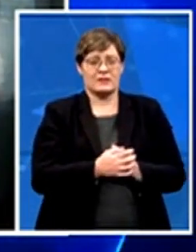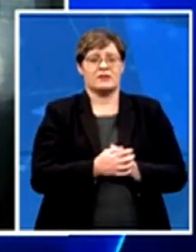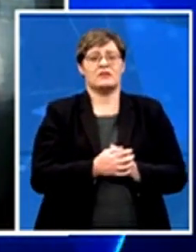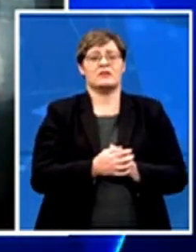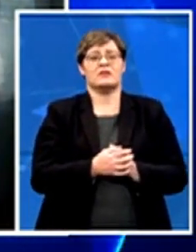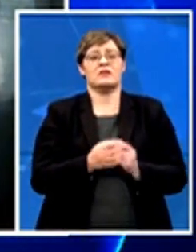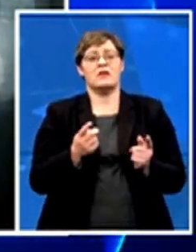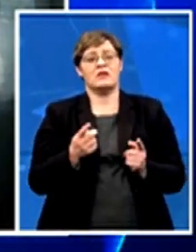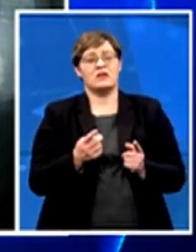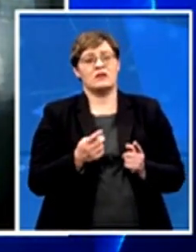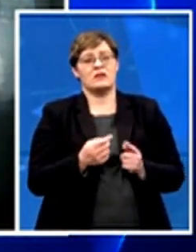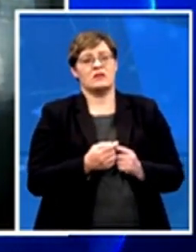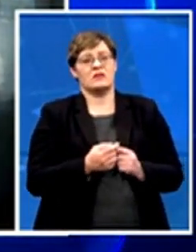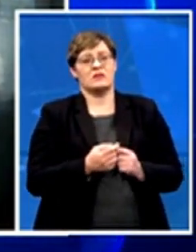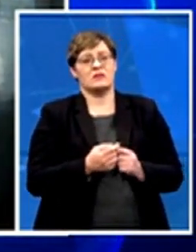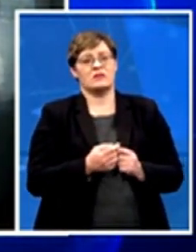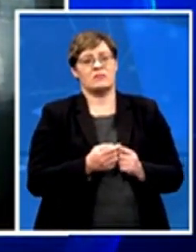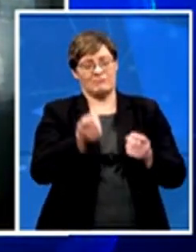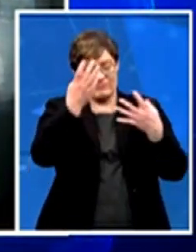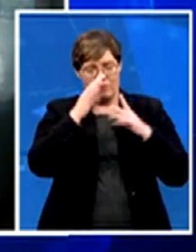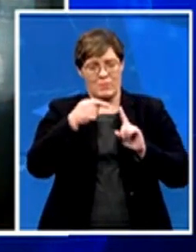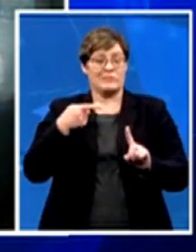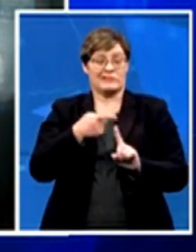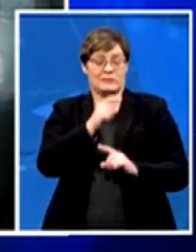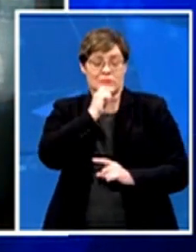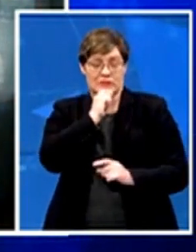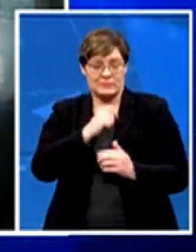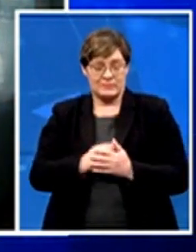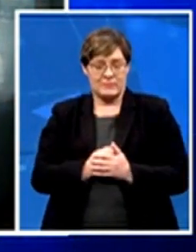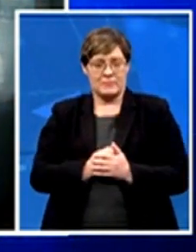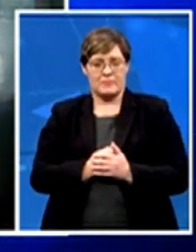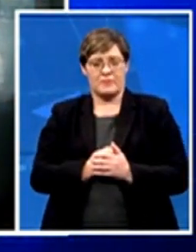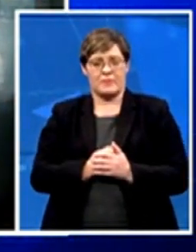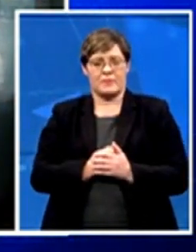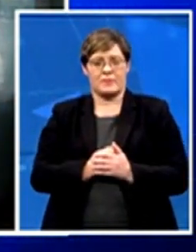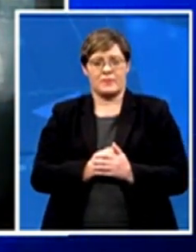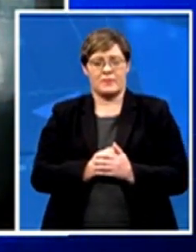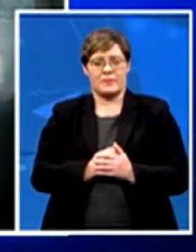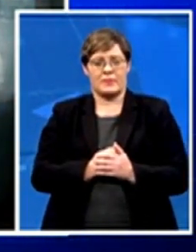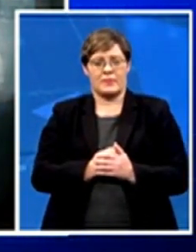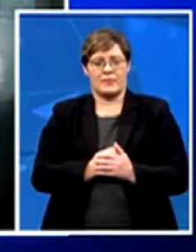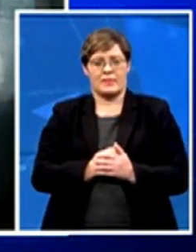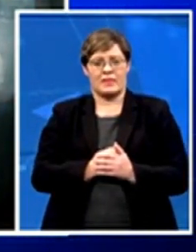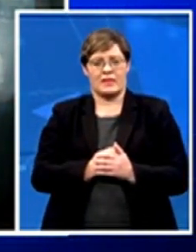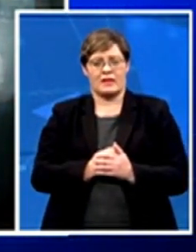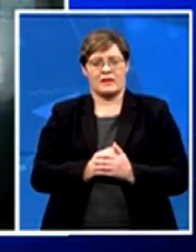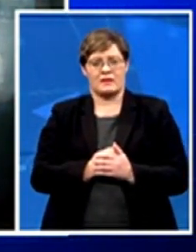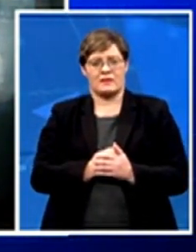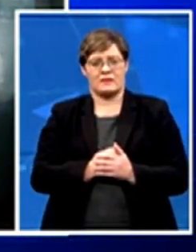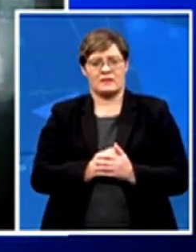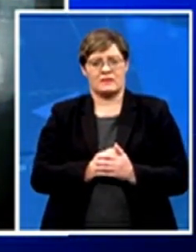morning and conversed with some friends yesterday who are involved directly in Mozambique saying that